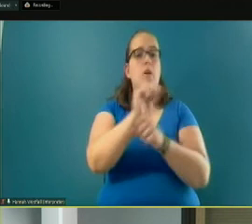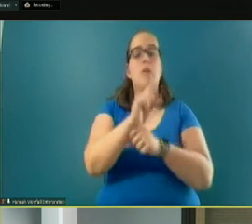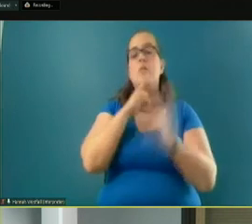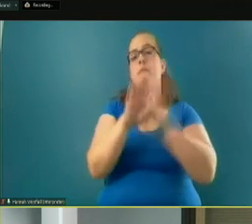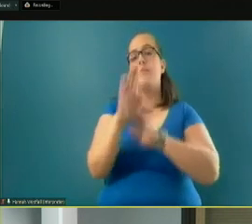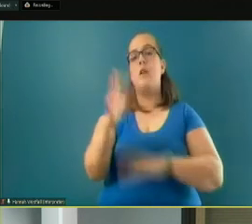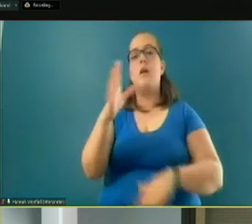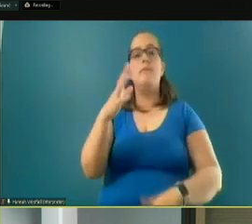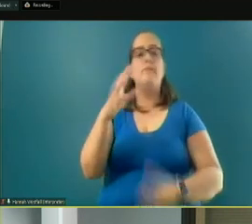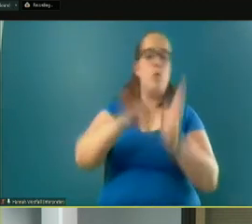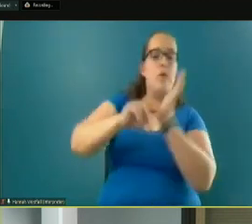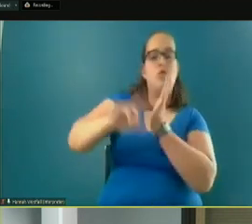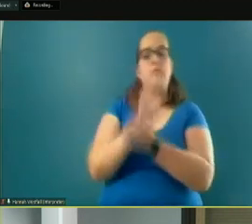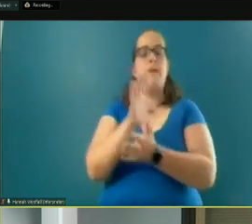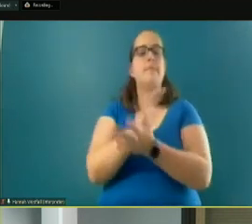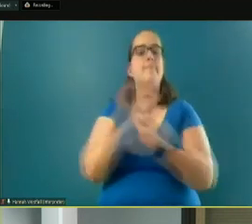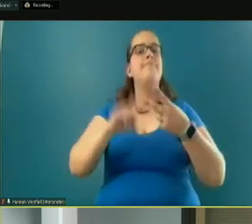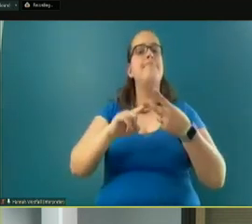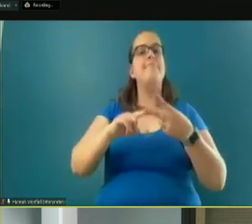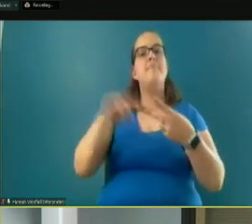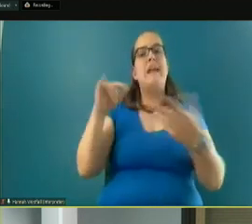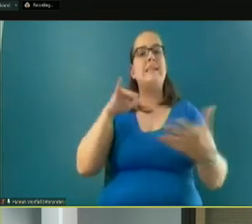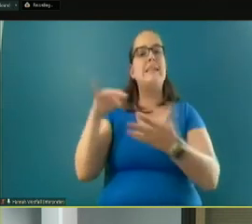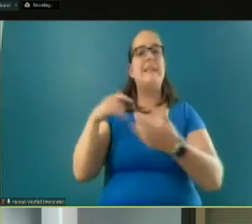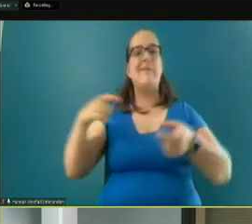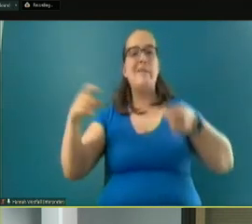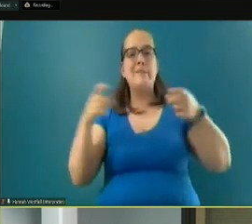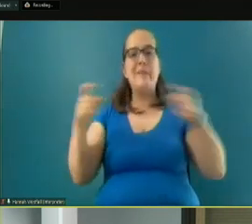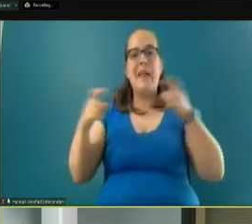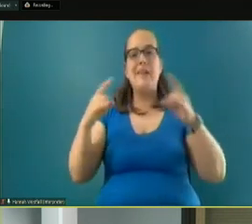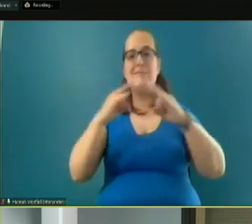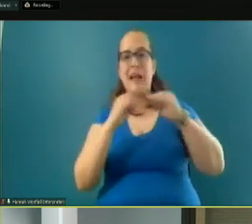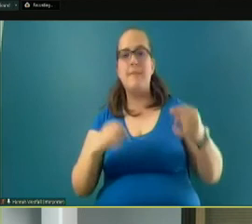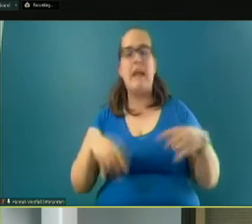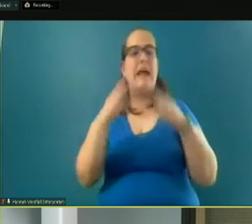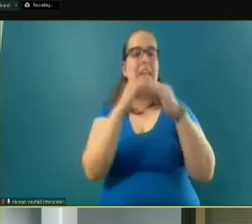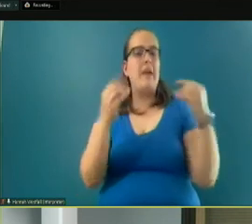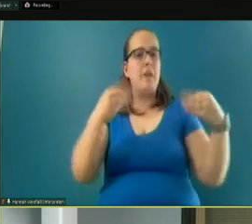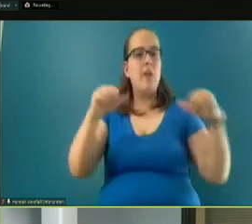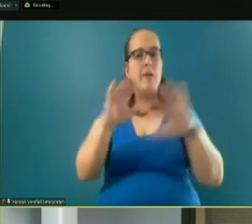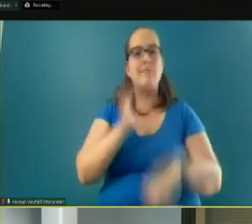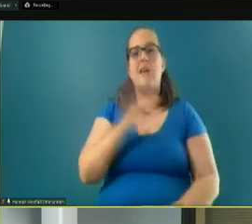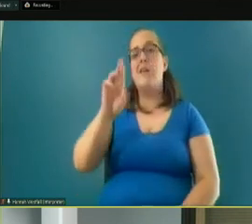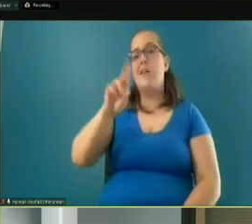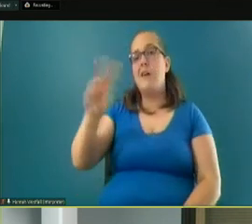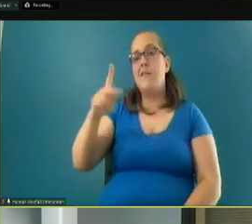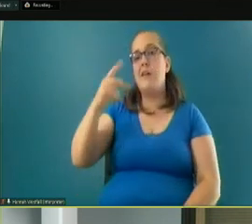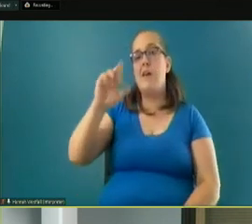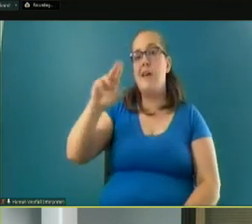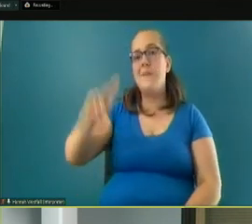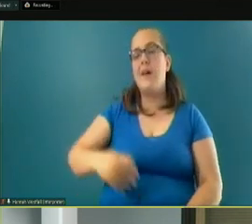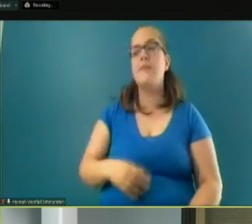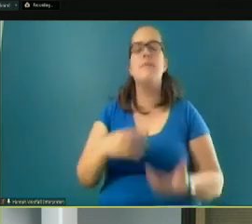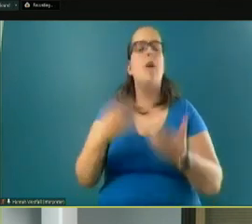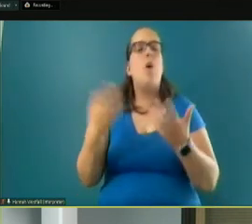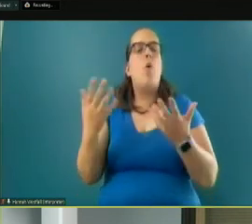research paper, is studying managed camping. We've often thought about this as campgrounds, RV parks, manufactured home parks. What are